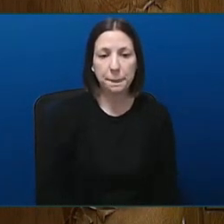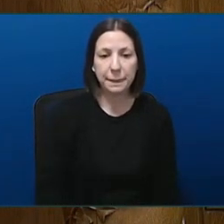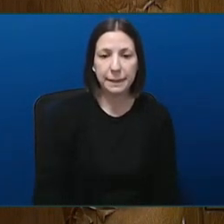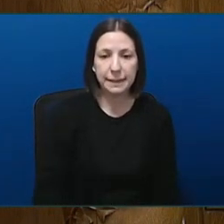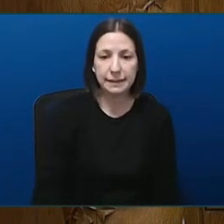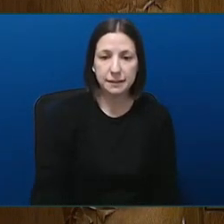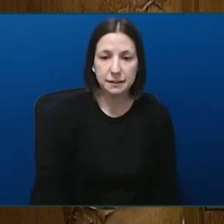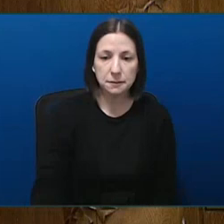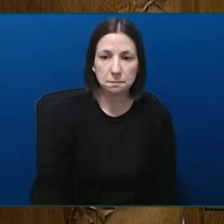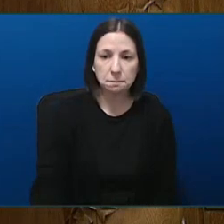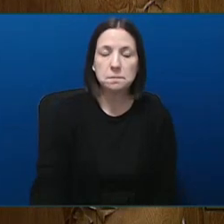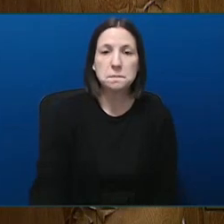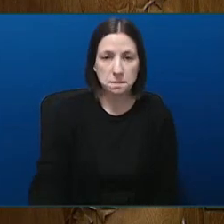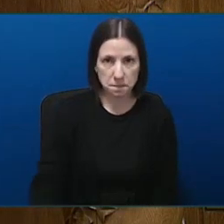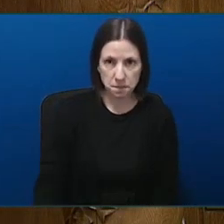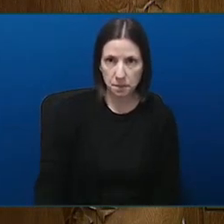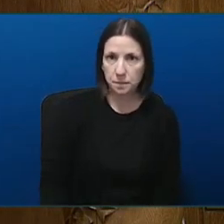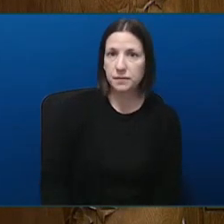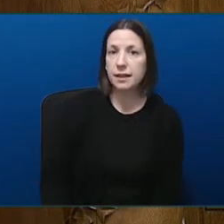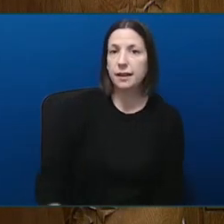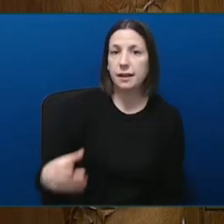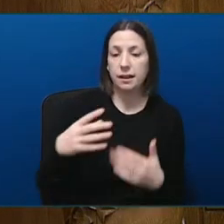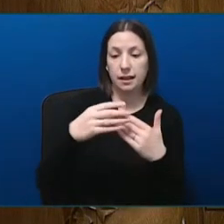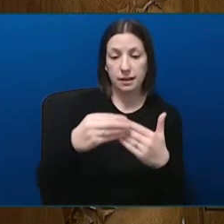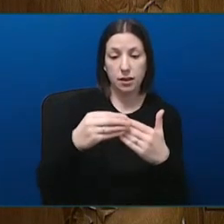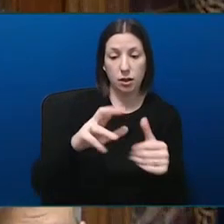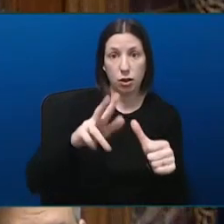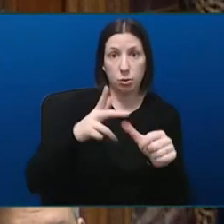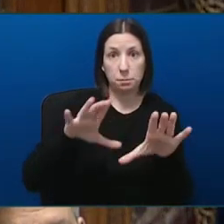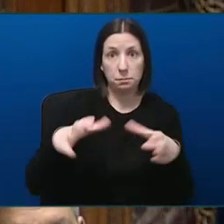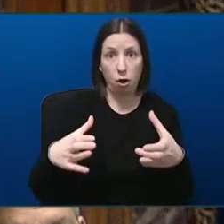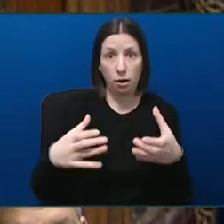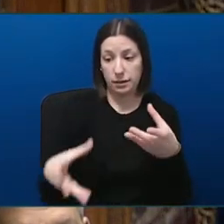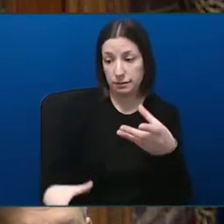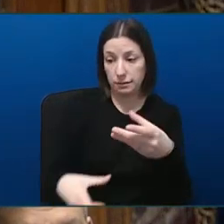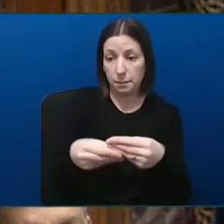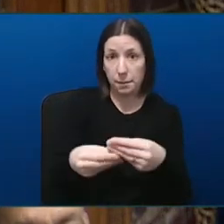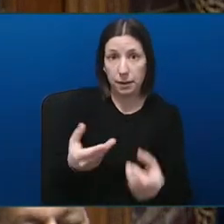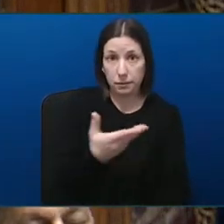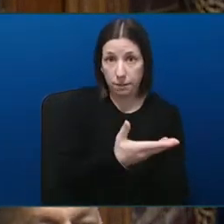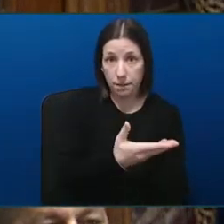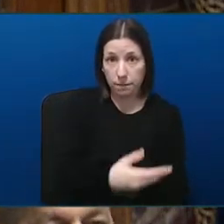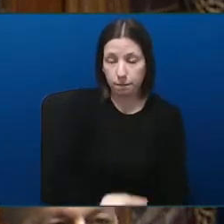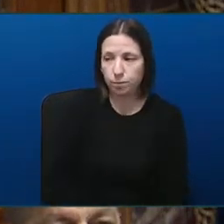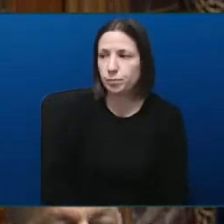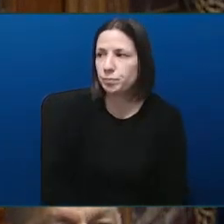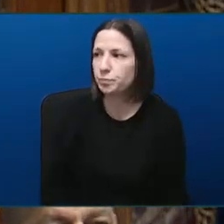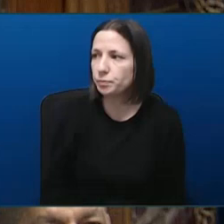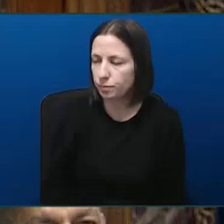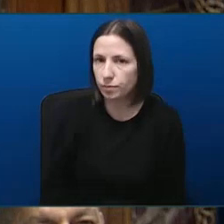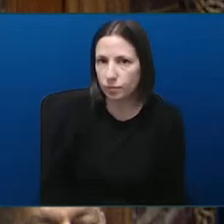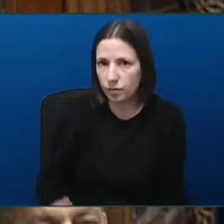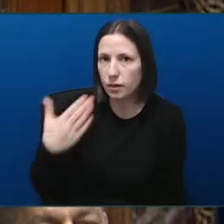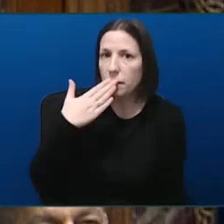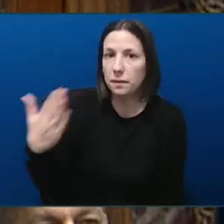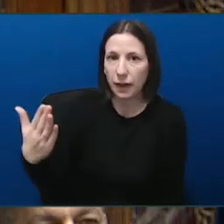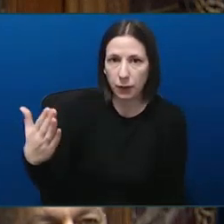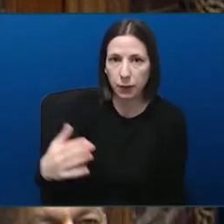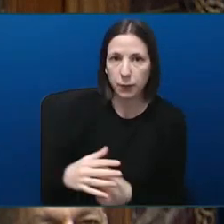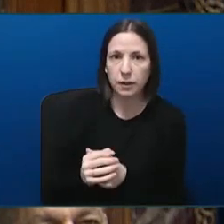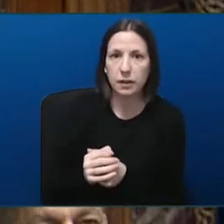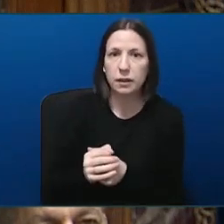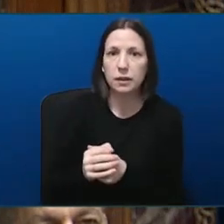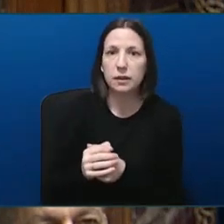Leader of the Third Party, Supplemental. Thank you, Honourable Speaker. When the Island